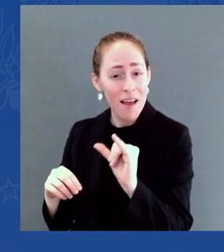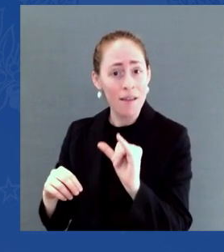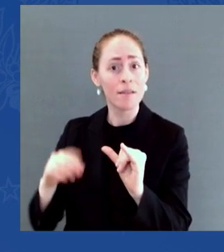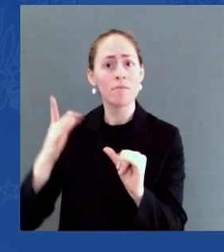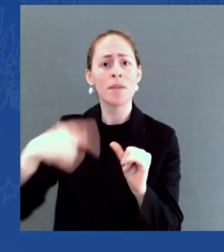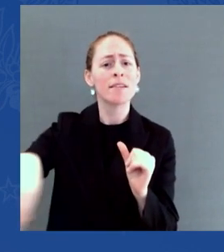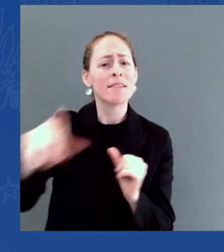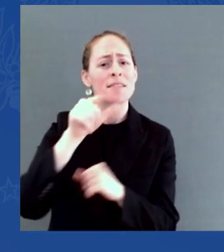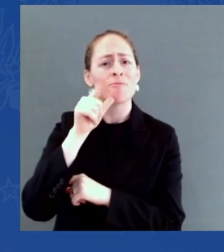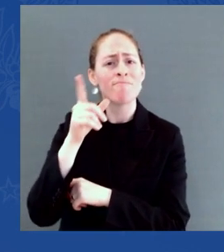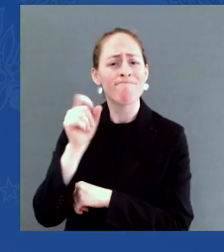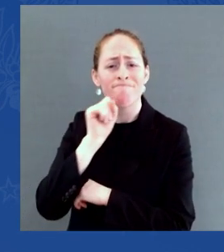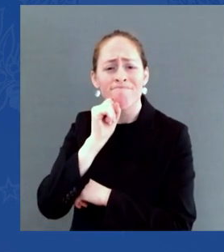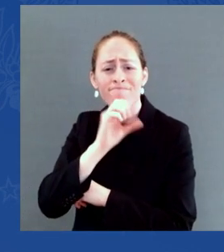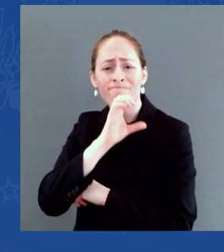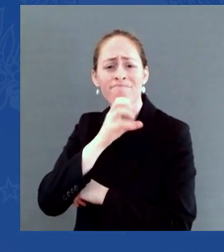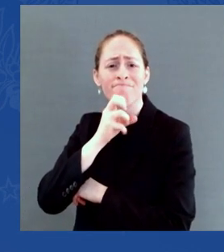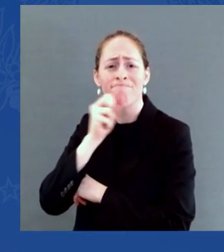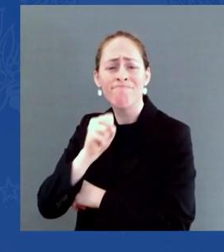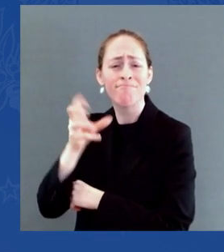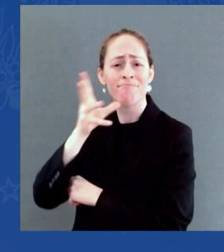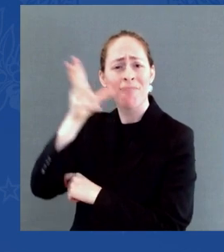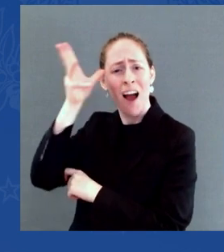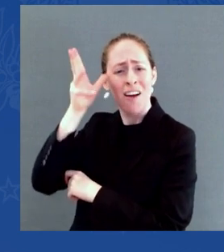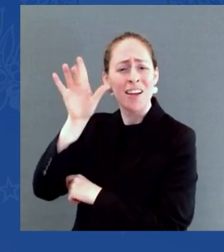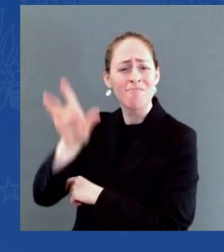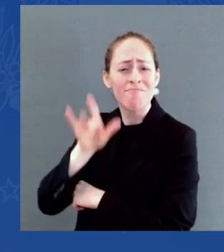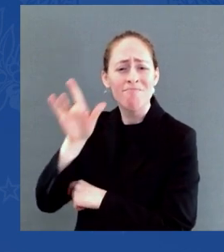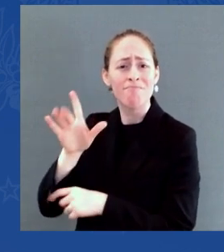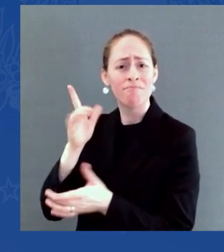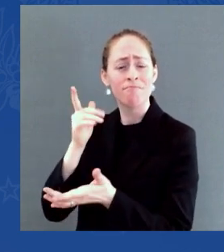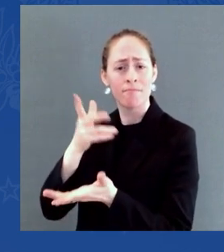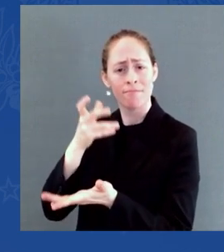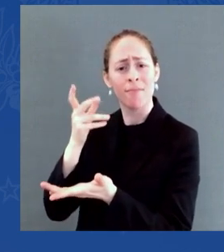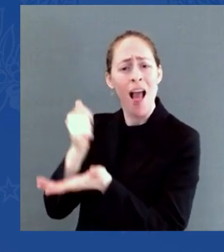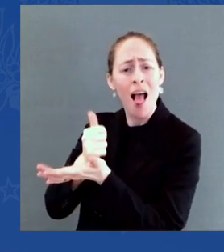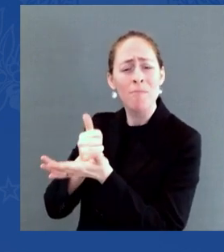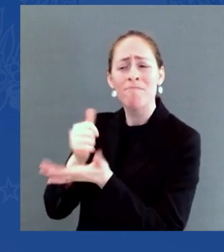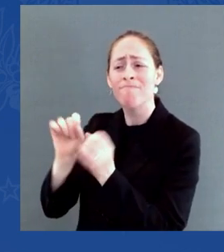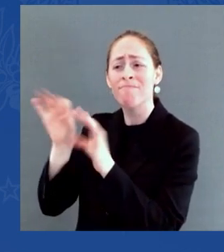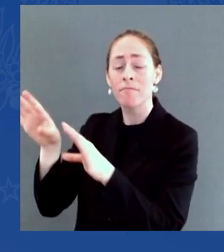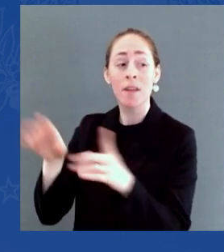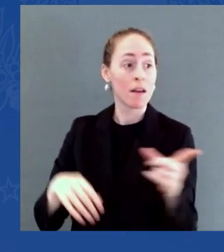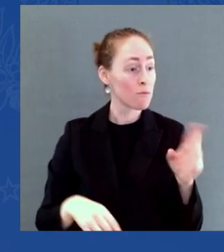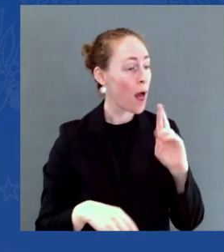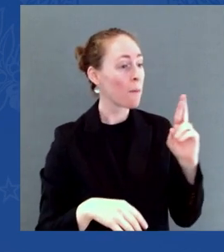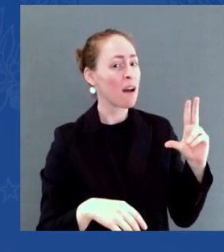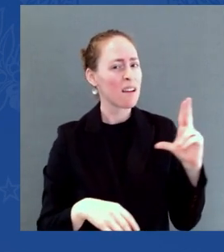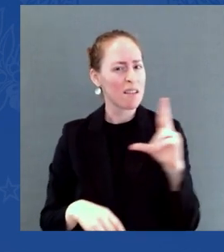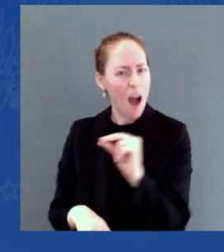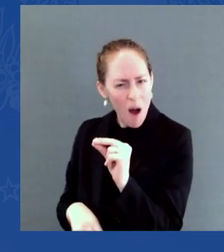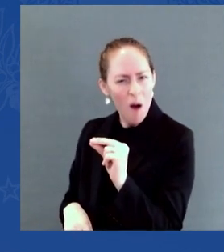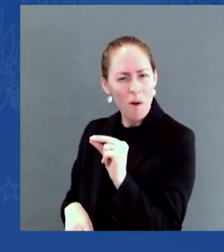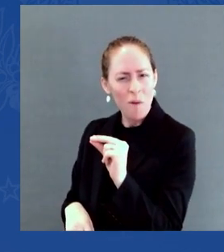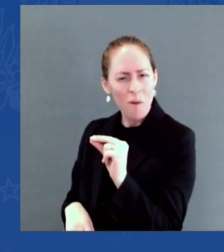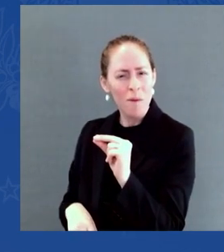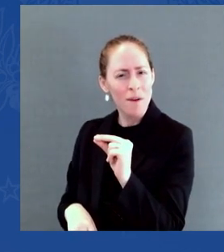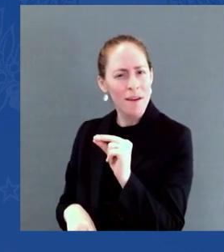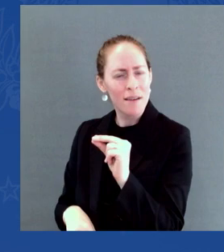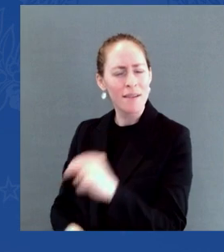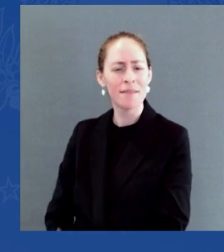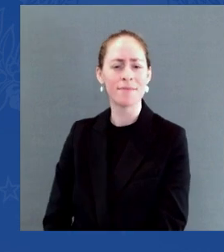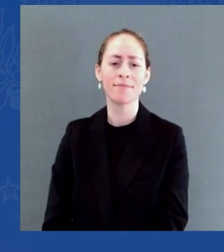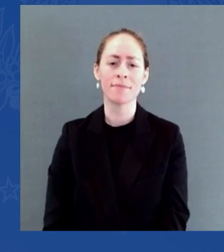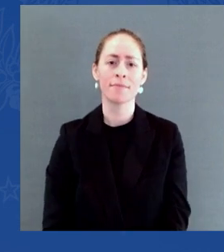vote for this bill, pay more. It means the cost of your prescription drugs could have been lower, a lot lower. Republicans think that those